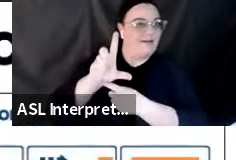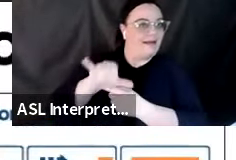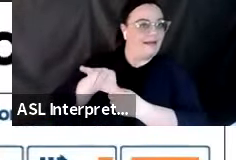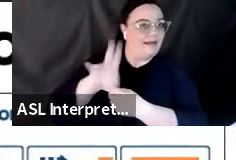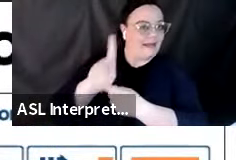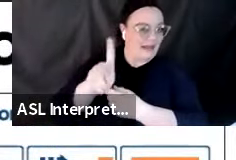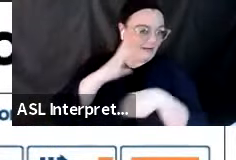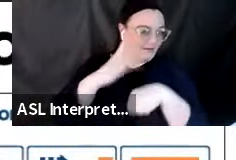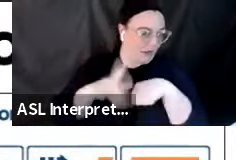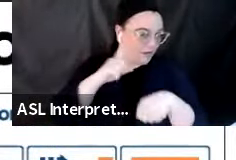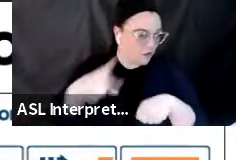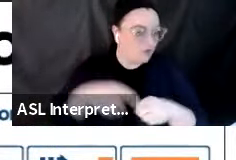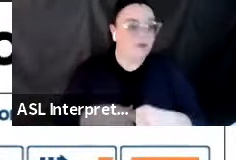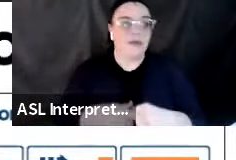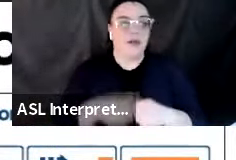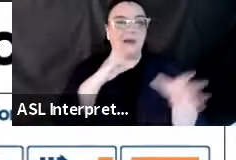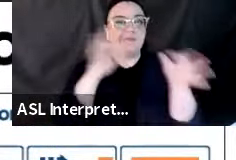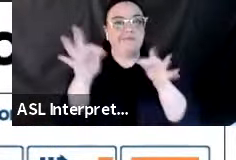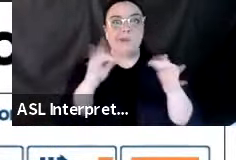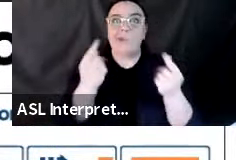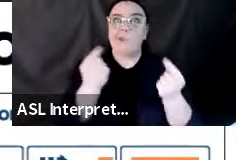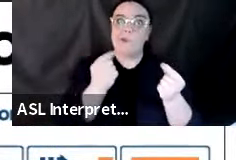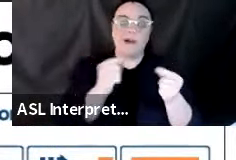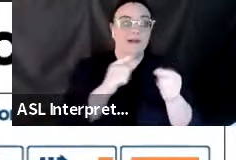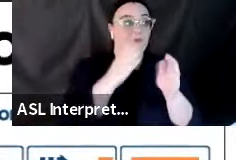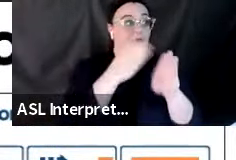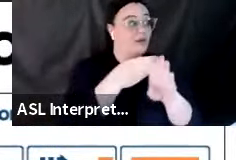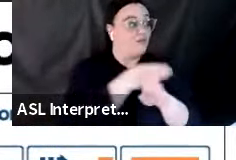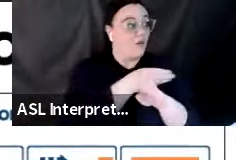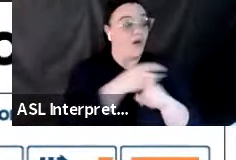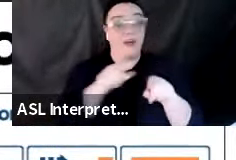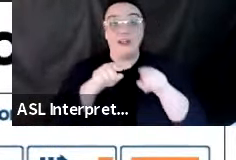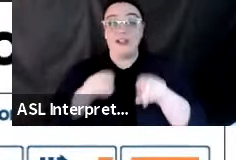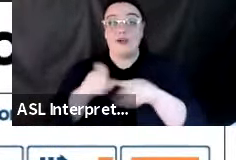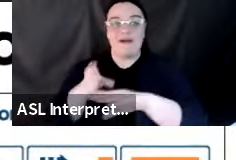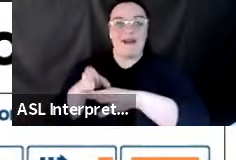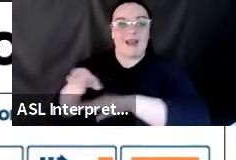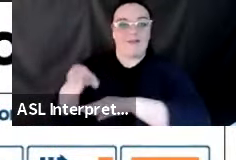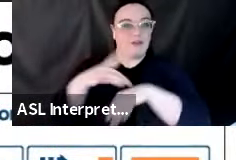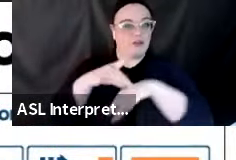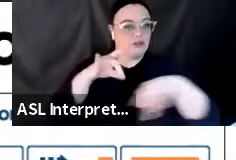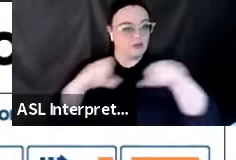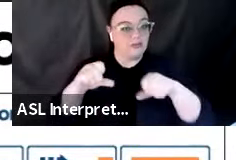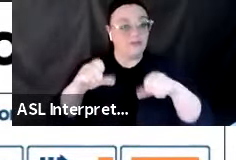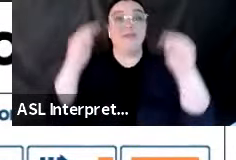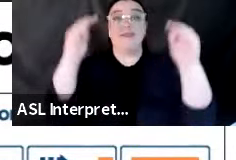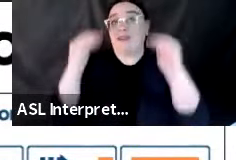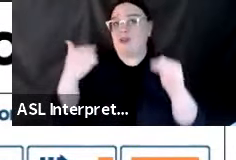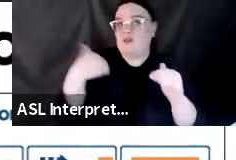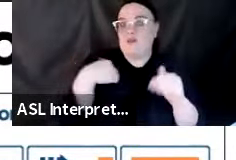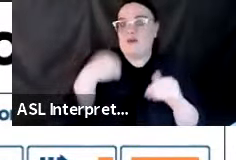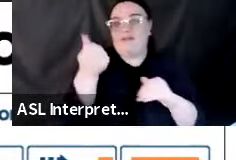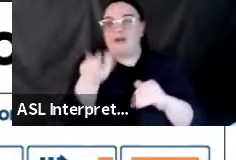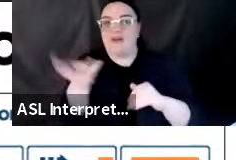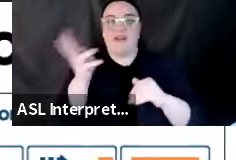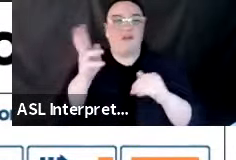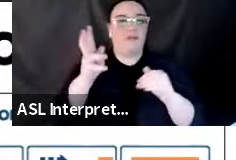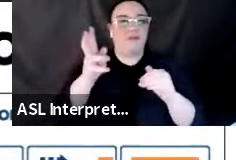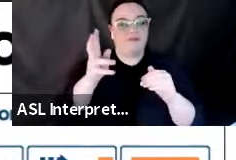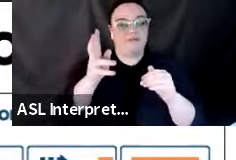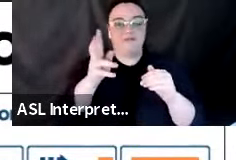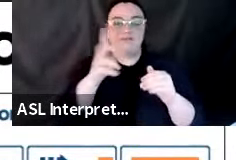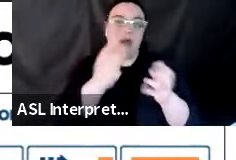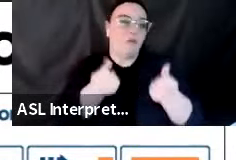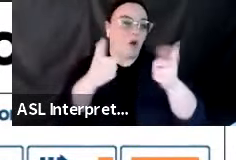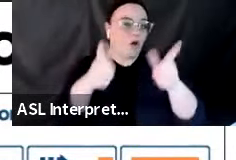We are very excited to be rolling out some new materials in multiple languages. So we have a